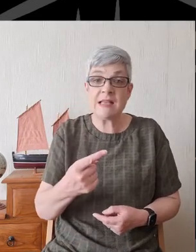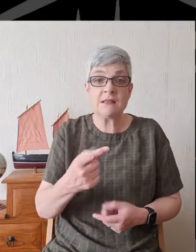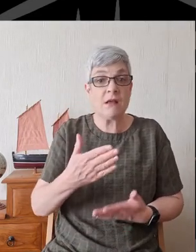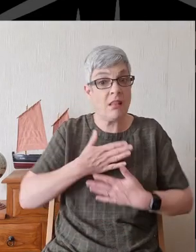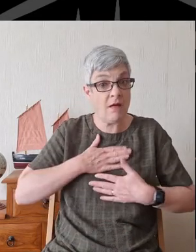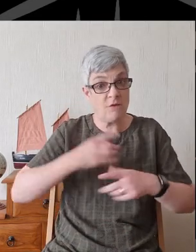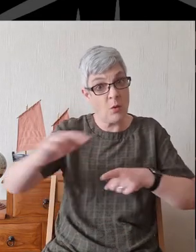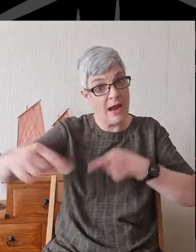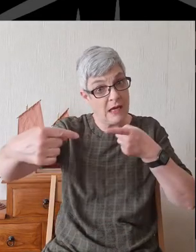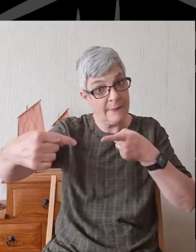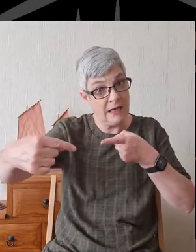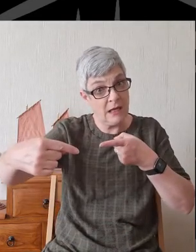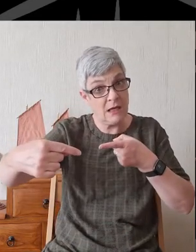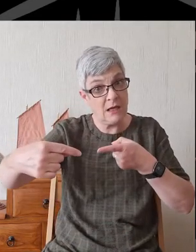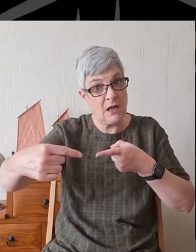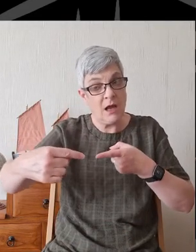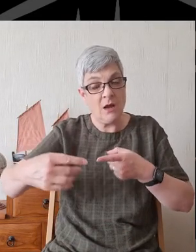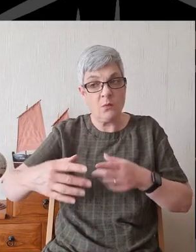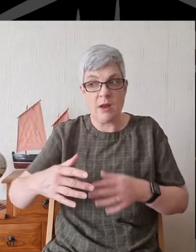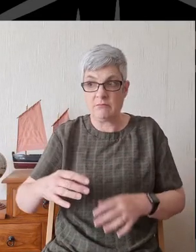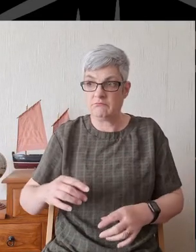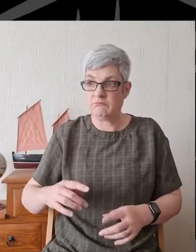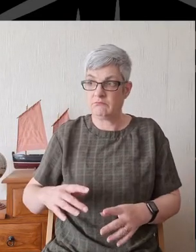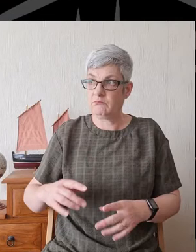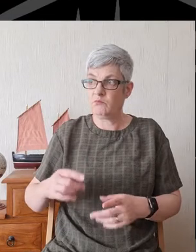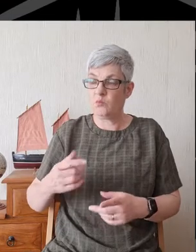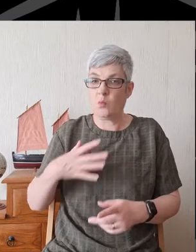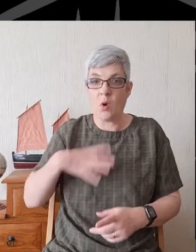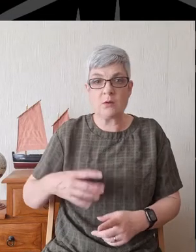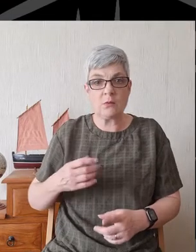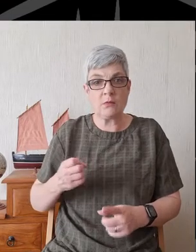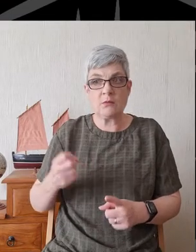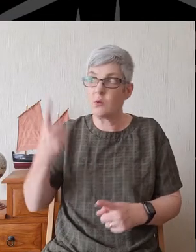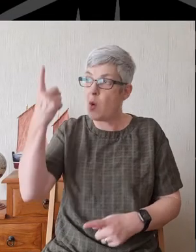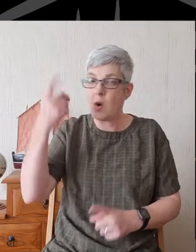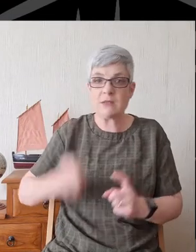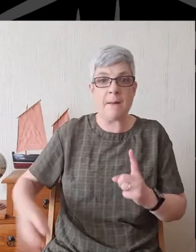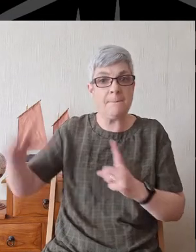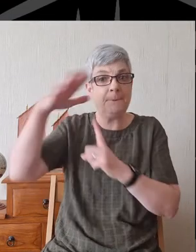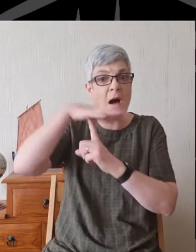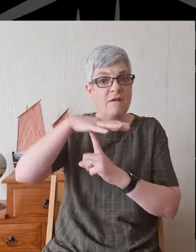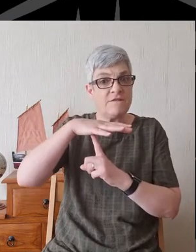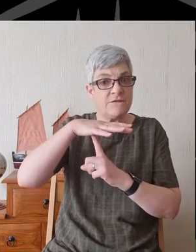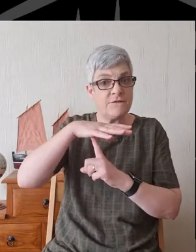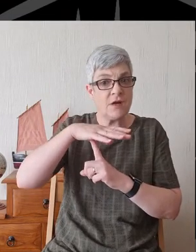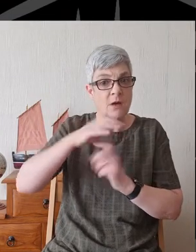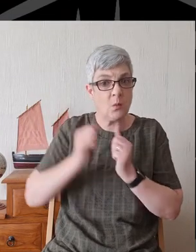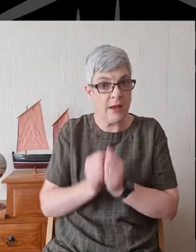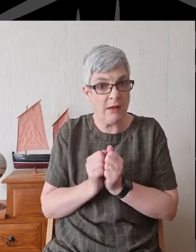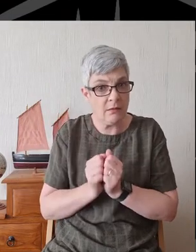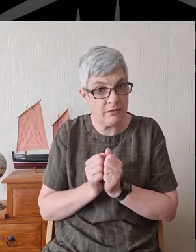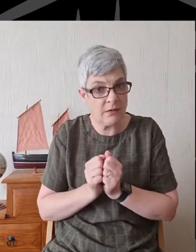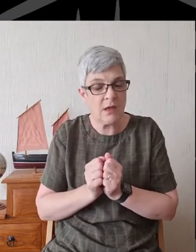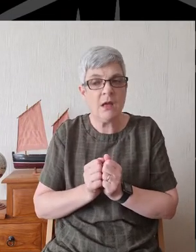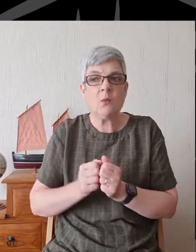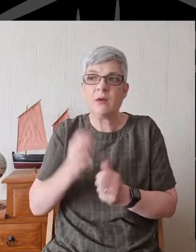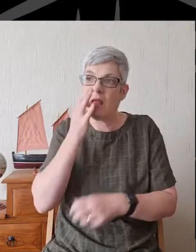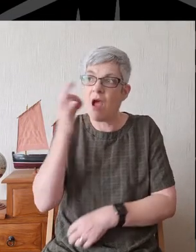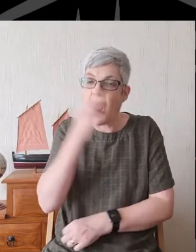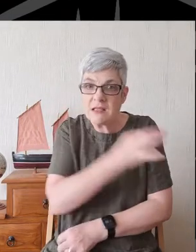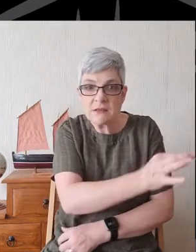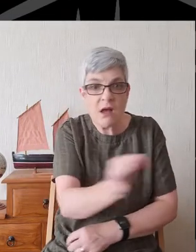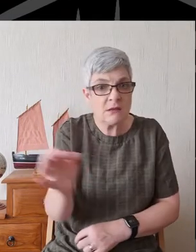when God challenges us to put him above personal wealth, when he calls us to serve others enthusiastically and